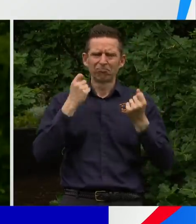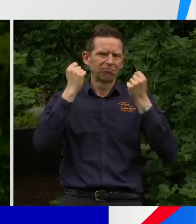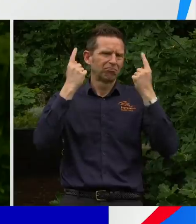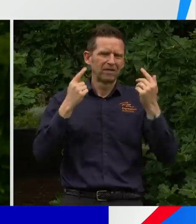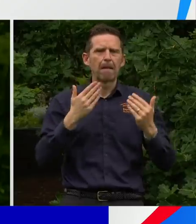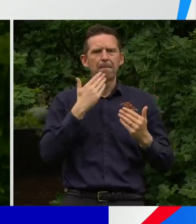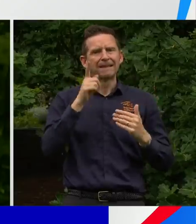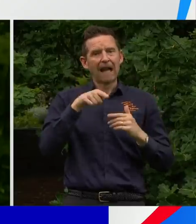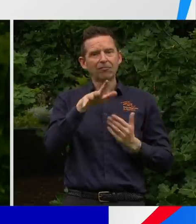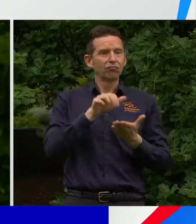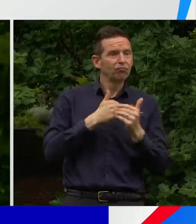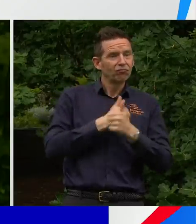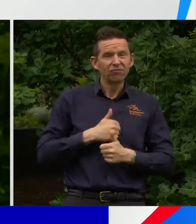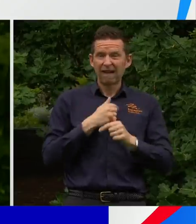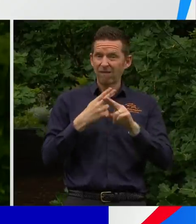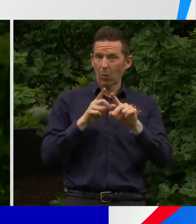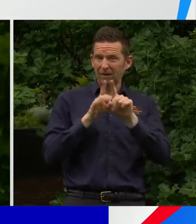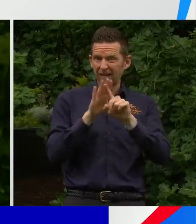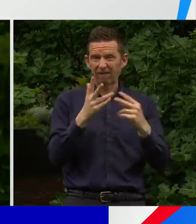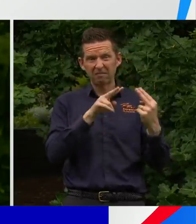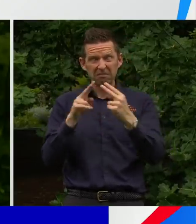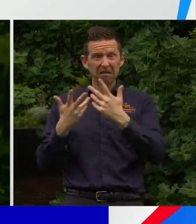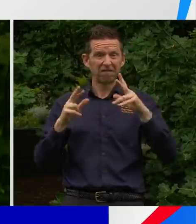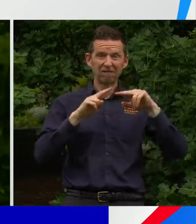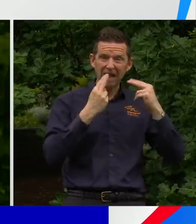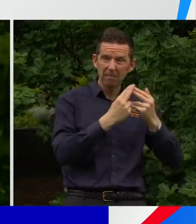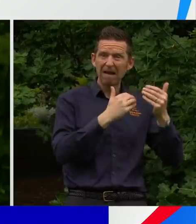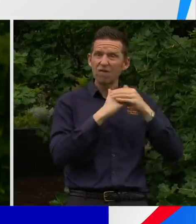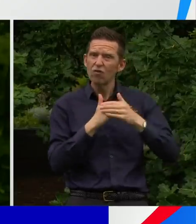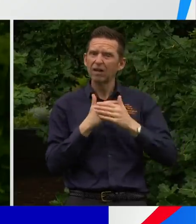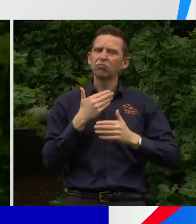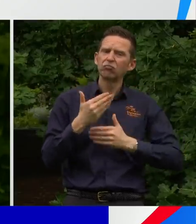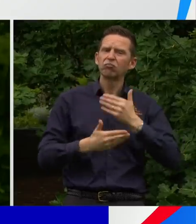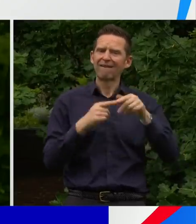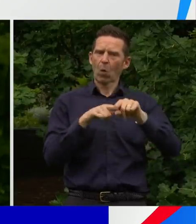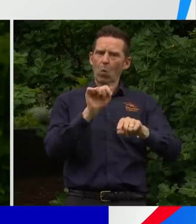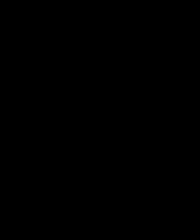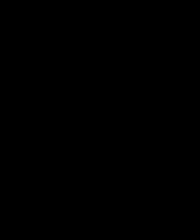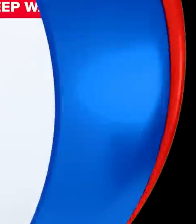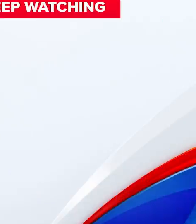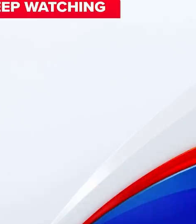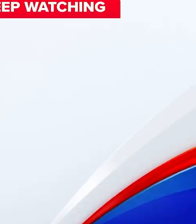in those things for yourself, including seeing family and friends that have been a long time coming.